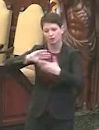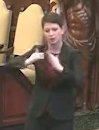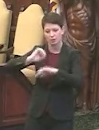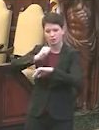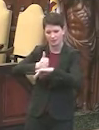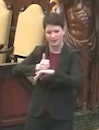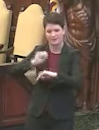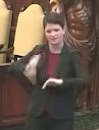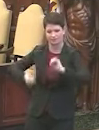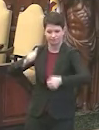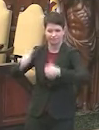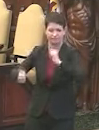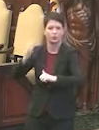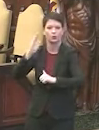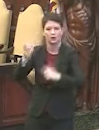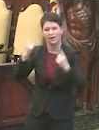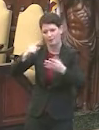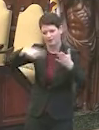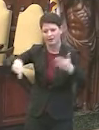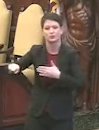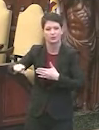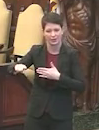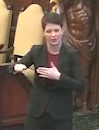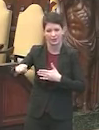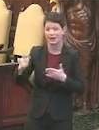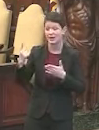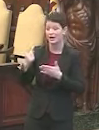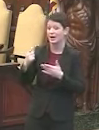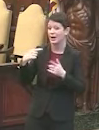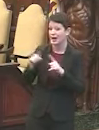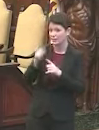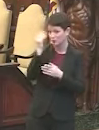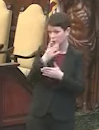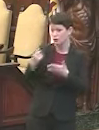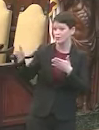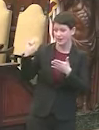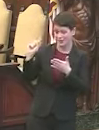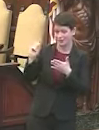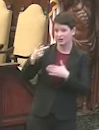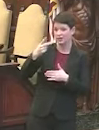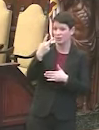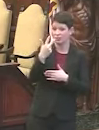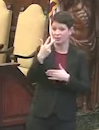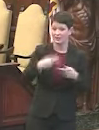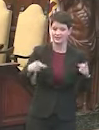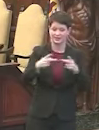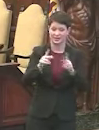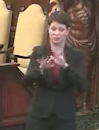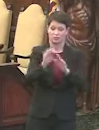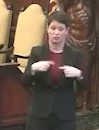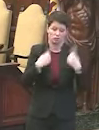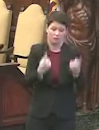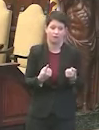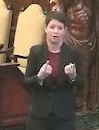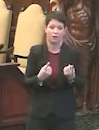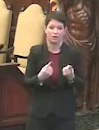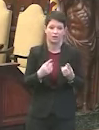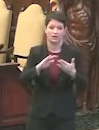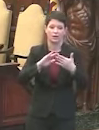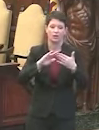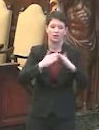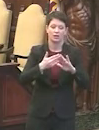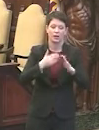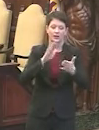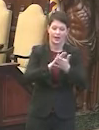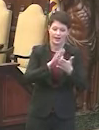vaccination sites that will begin next week. As we said, last press conference, there are three sites that have been chosen so far. The Community Academy of